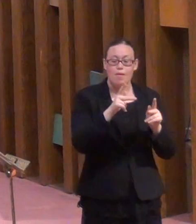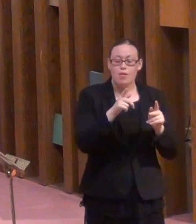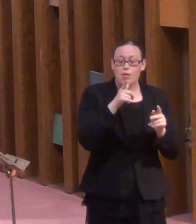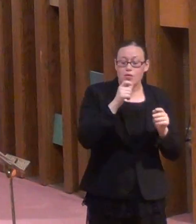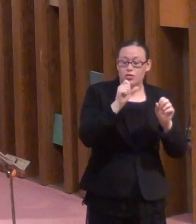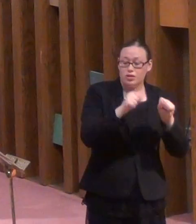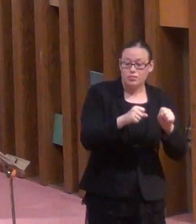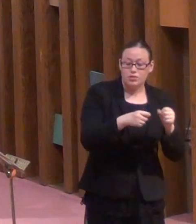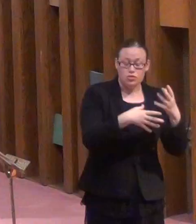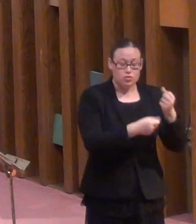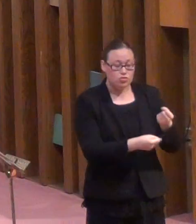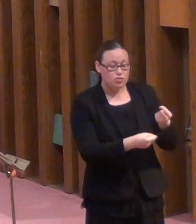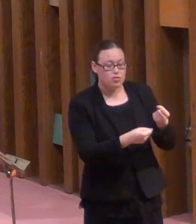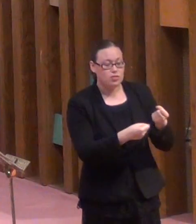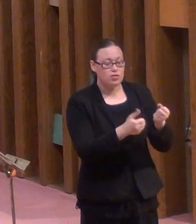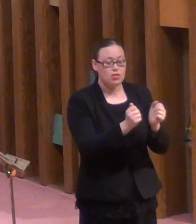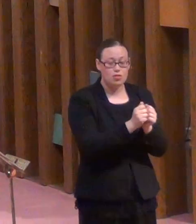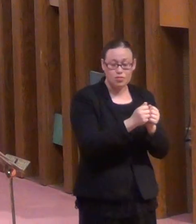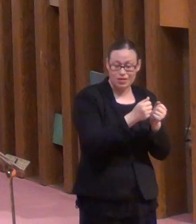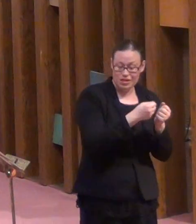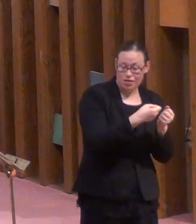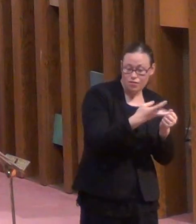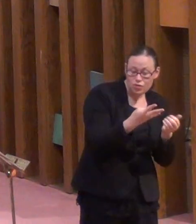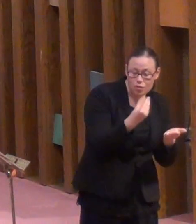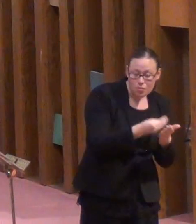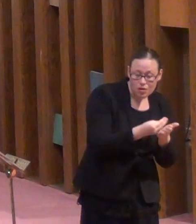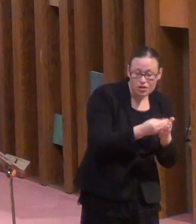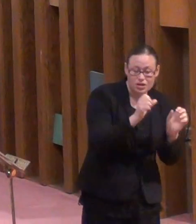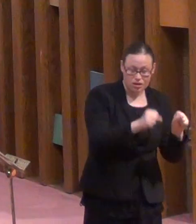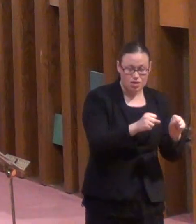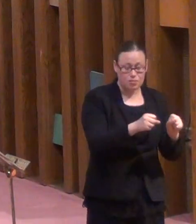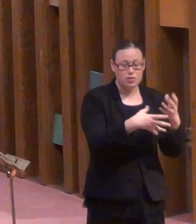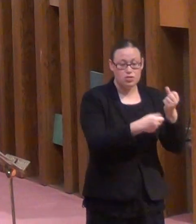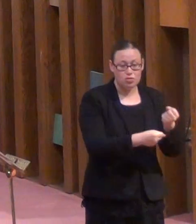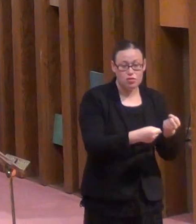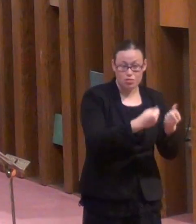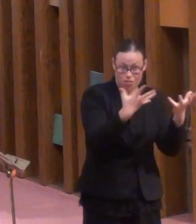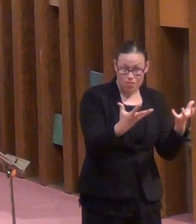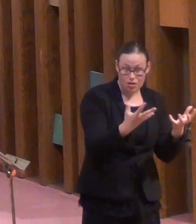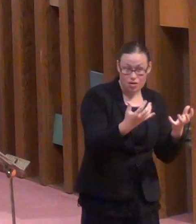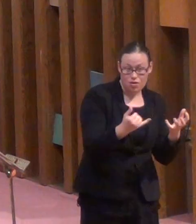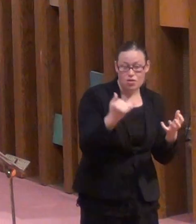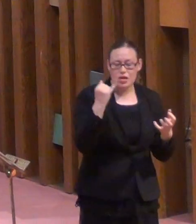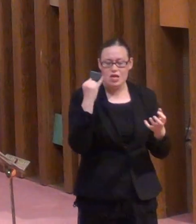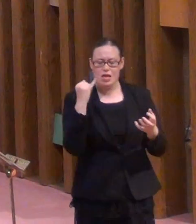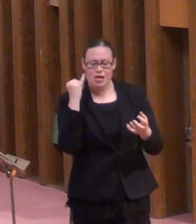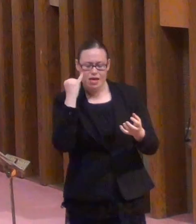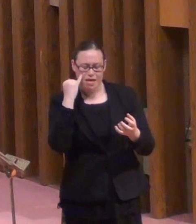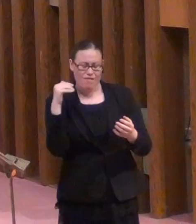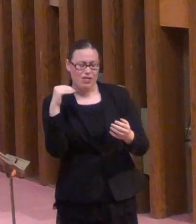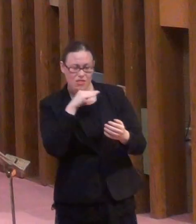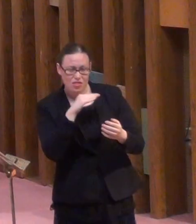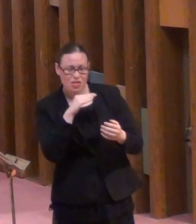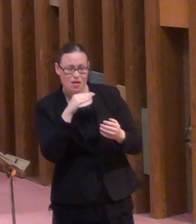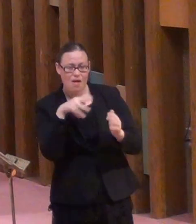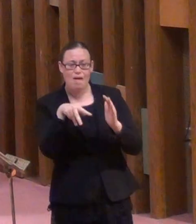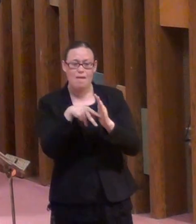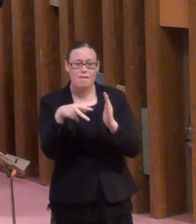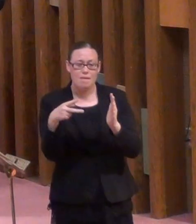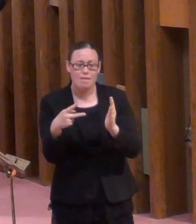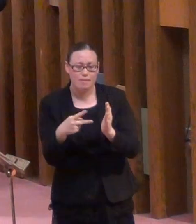trusted with much, and whoever is dishonest with very little will also be dishonest